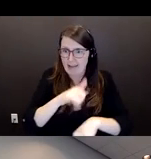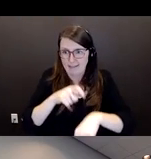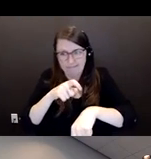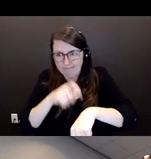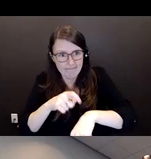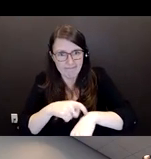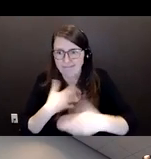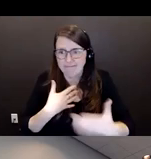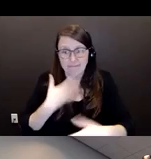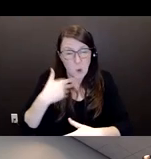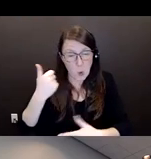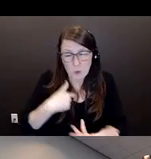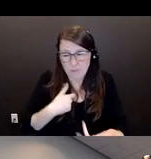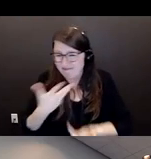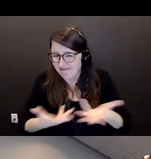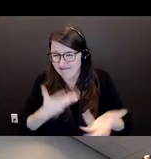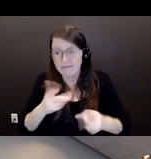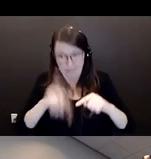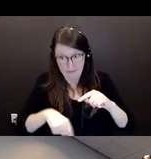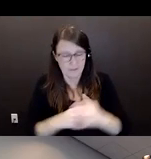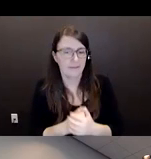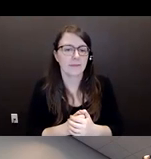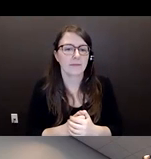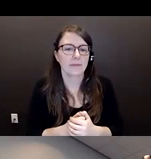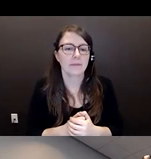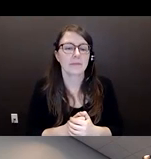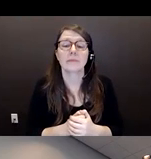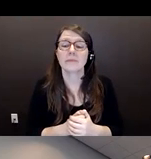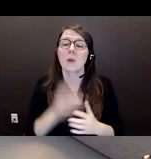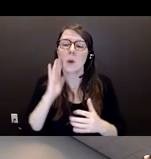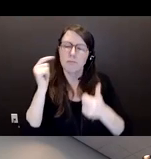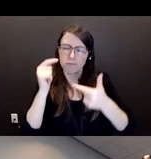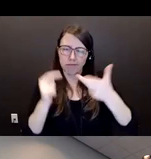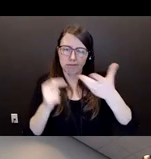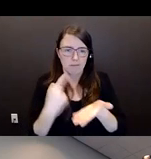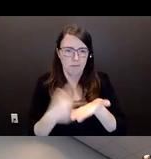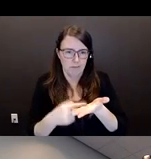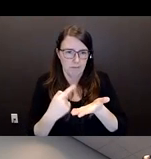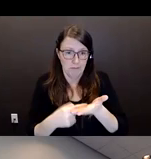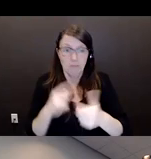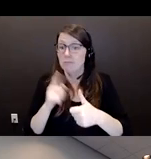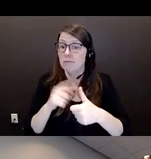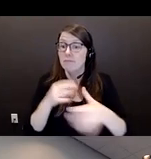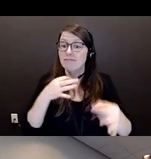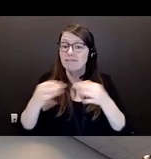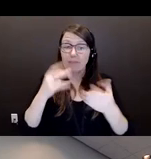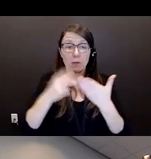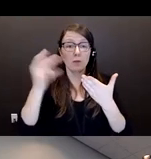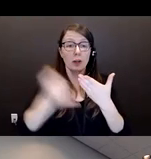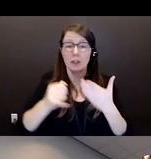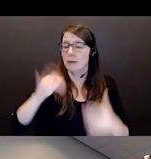So I'm going to cover a few things. The introduction to what's known as Project Banshee. Probably thinking what's a Banshee? We'll go there in a sec.